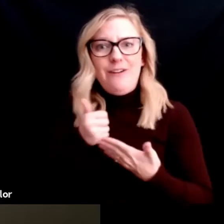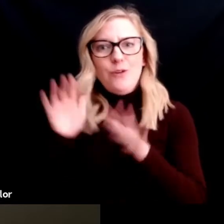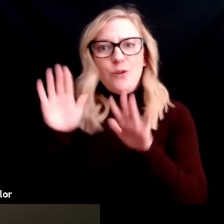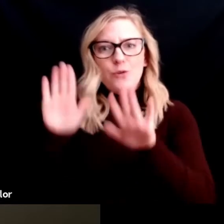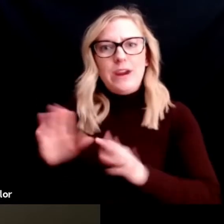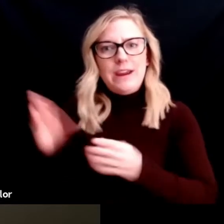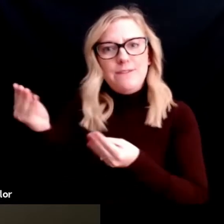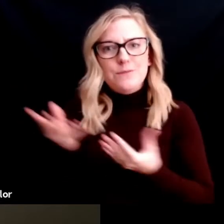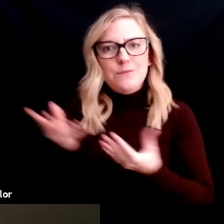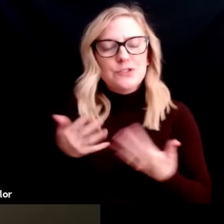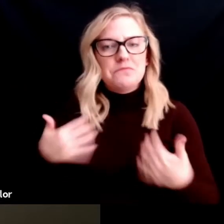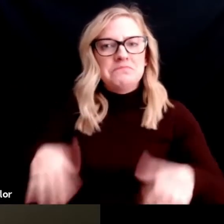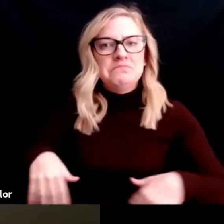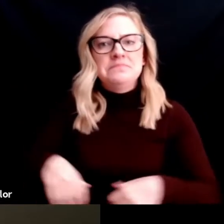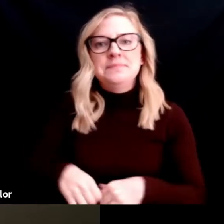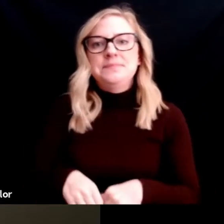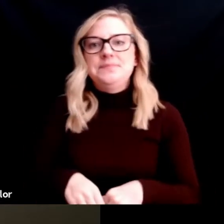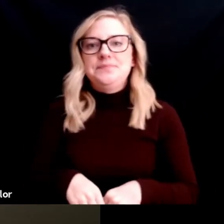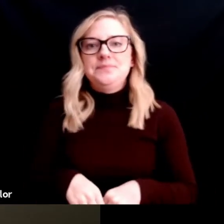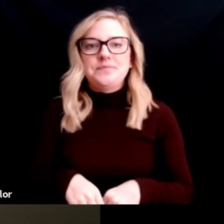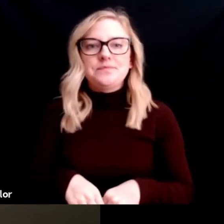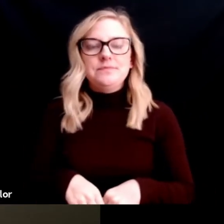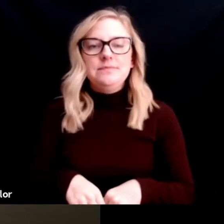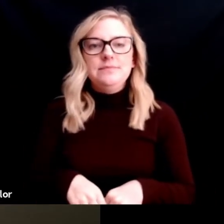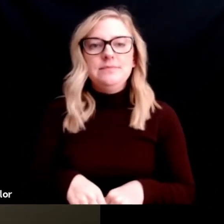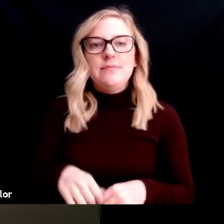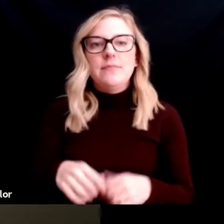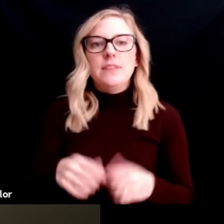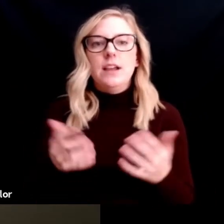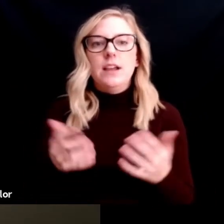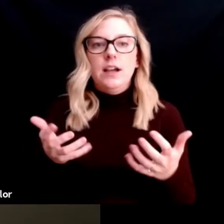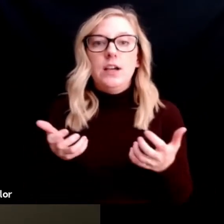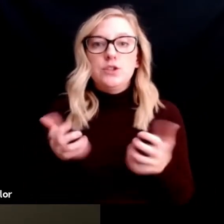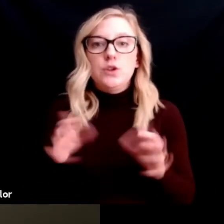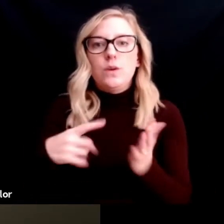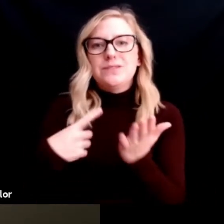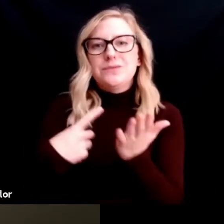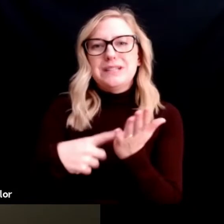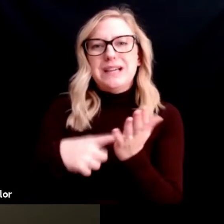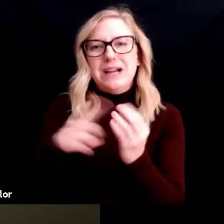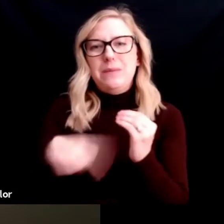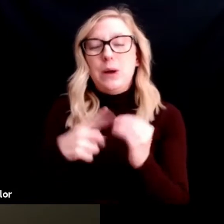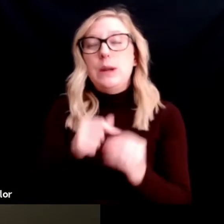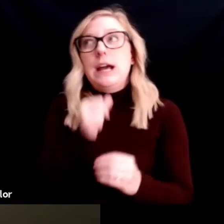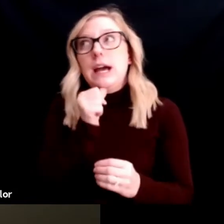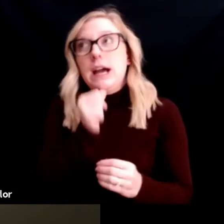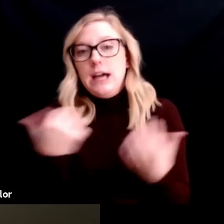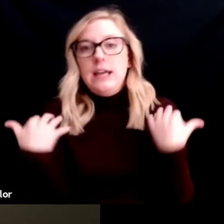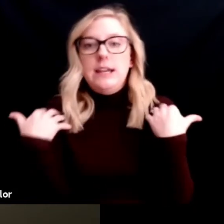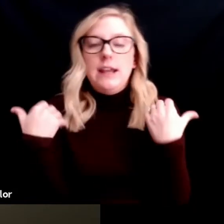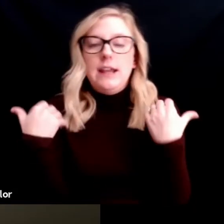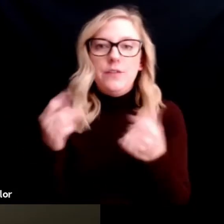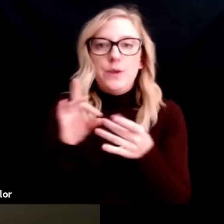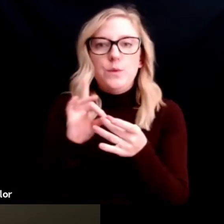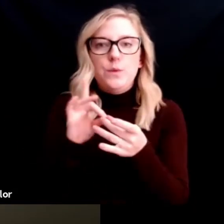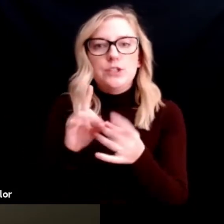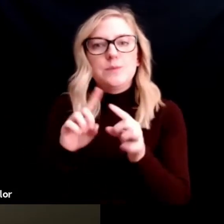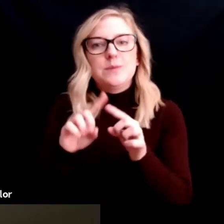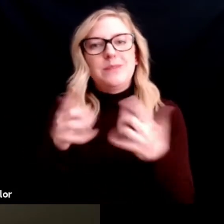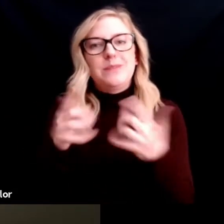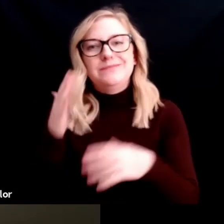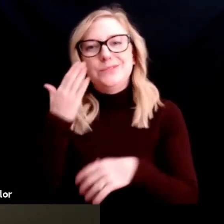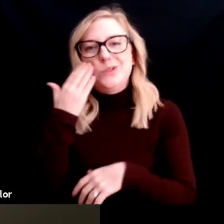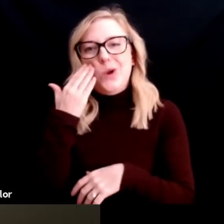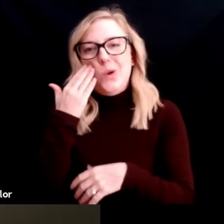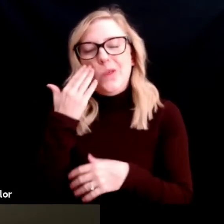So, I really don't want to talk about unhealthy relationships, but we know they exist. What are